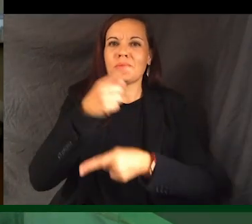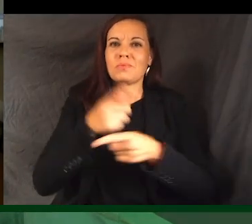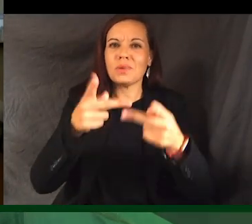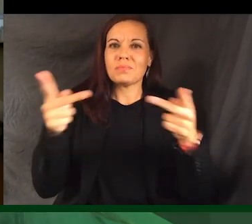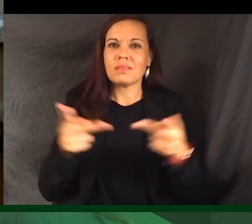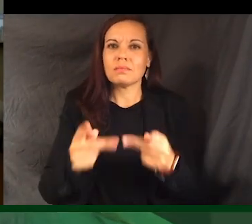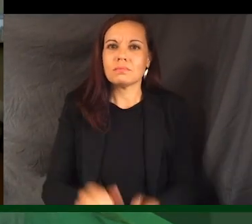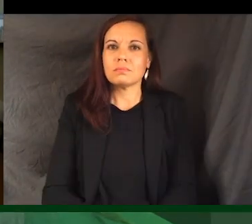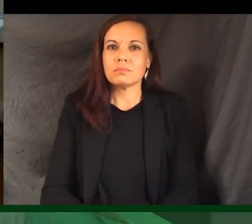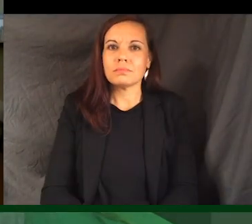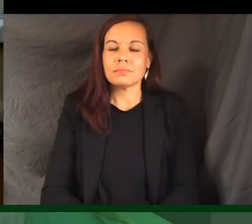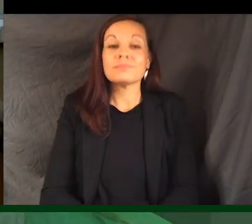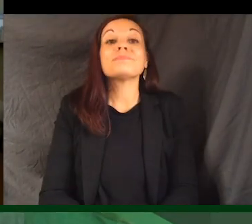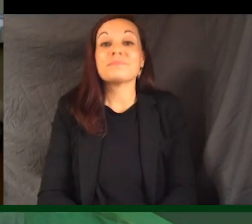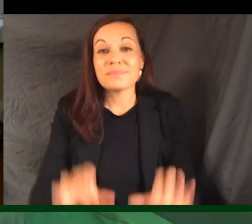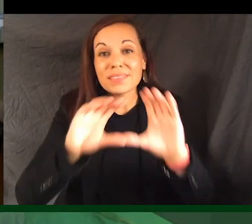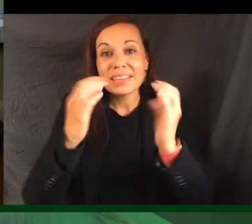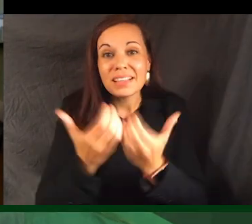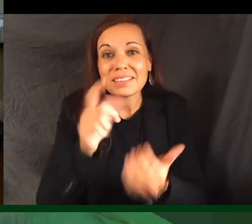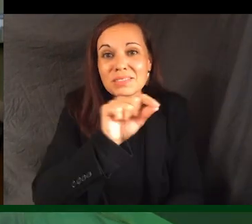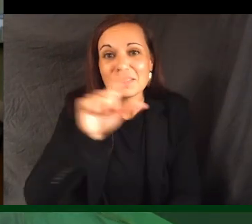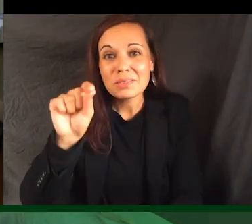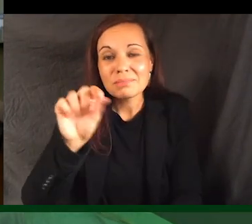Class of 2020, congratulations.